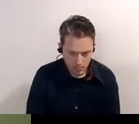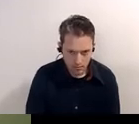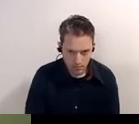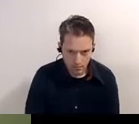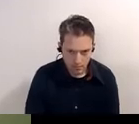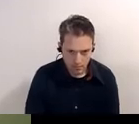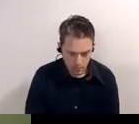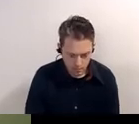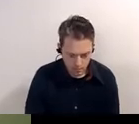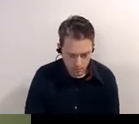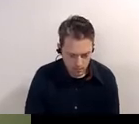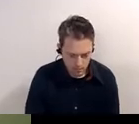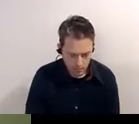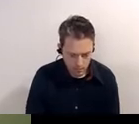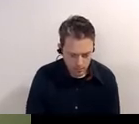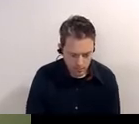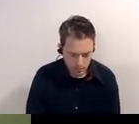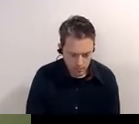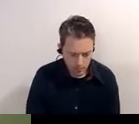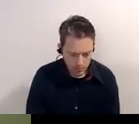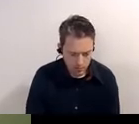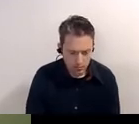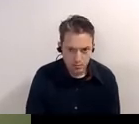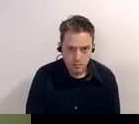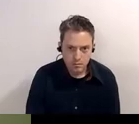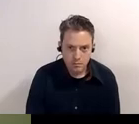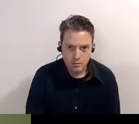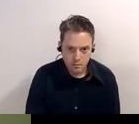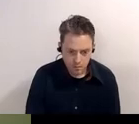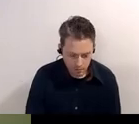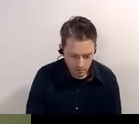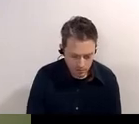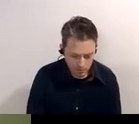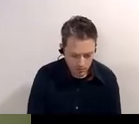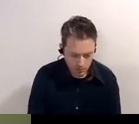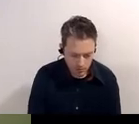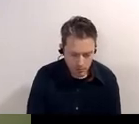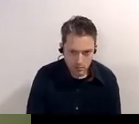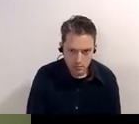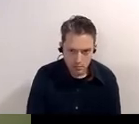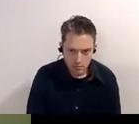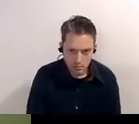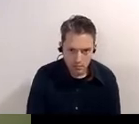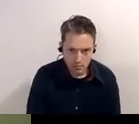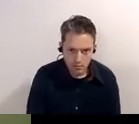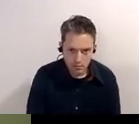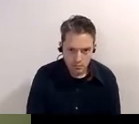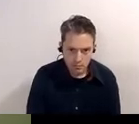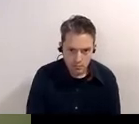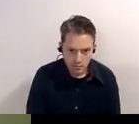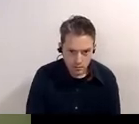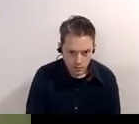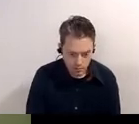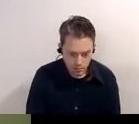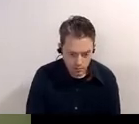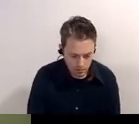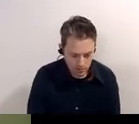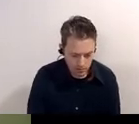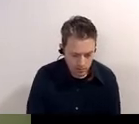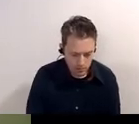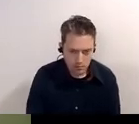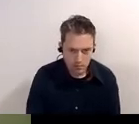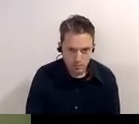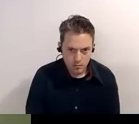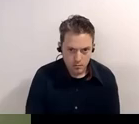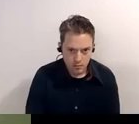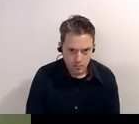and so the washington duke uh became uh later it was it was called the jack tar hotel and later it